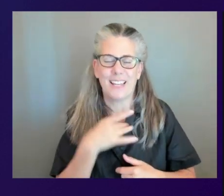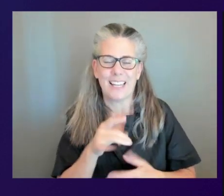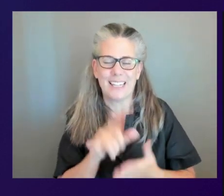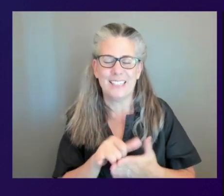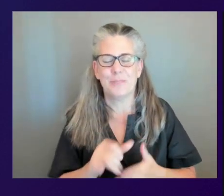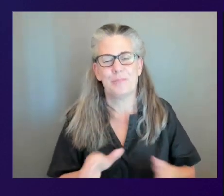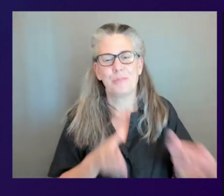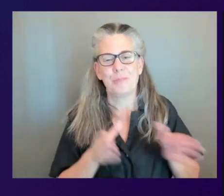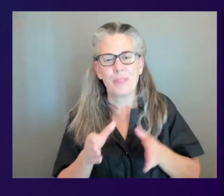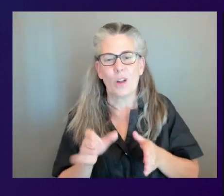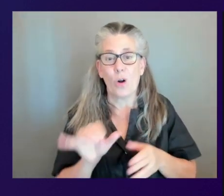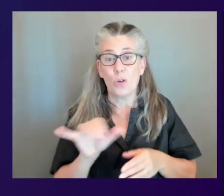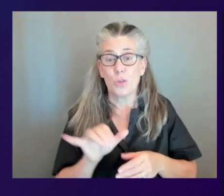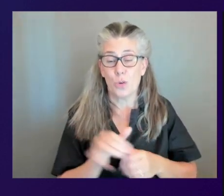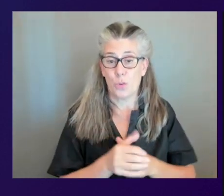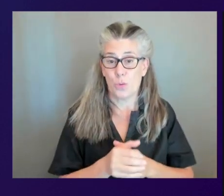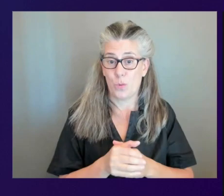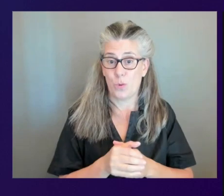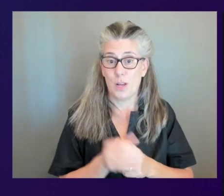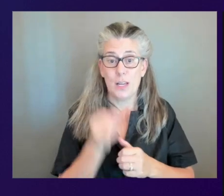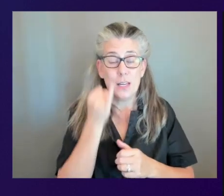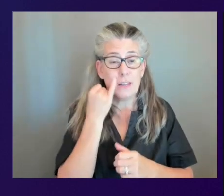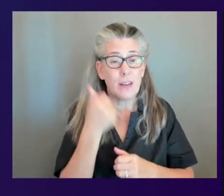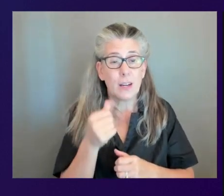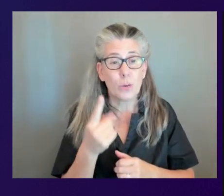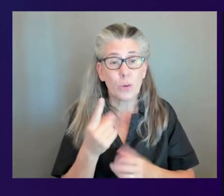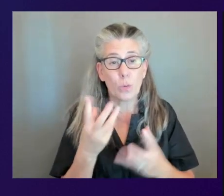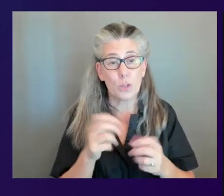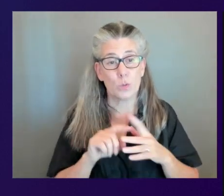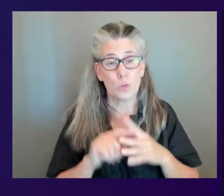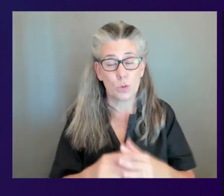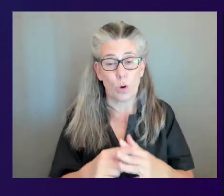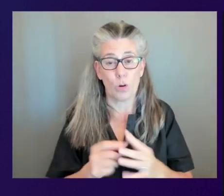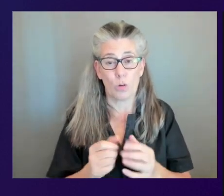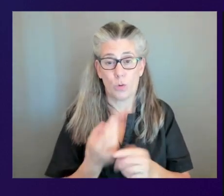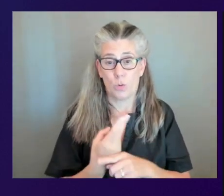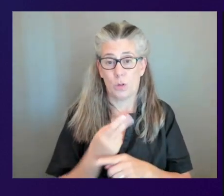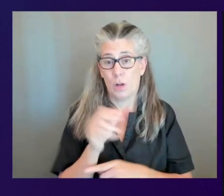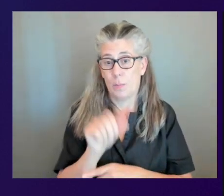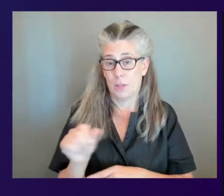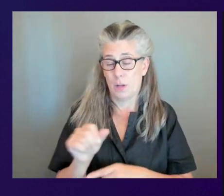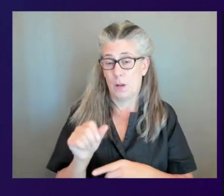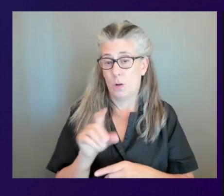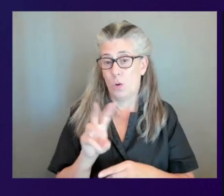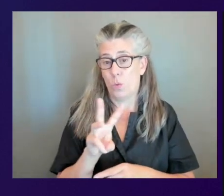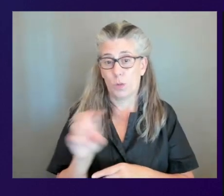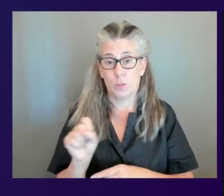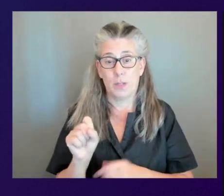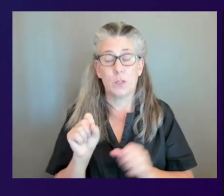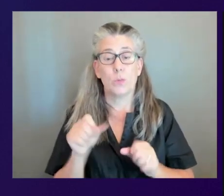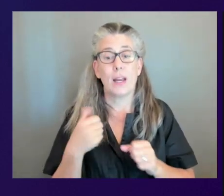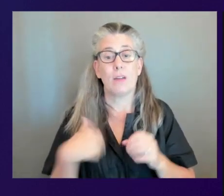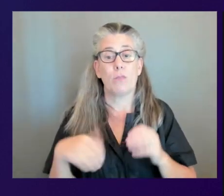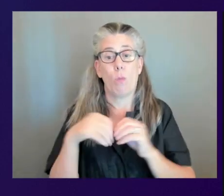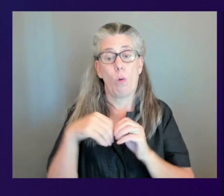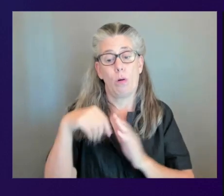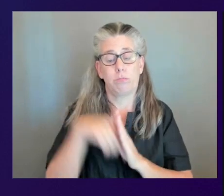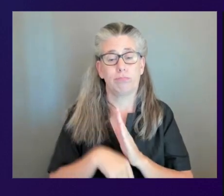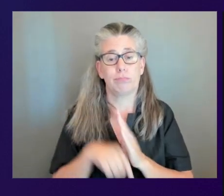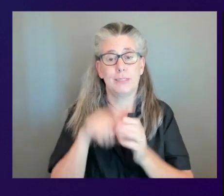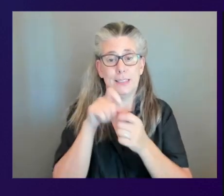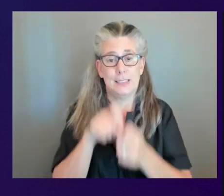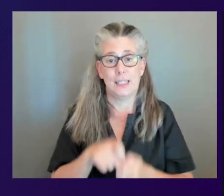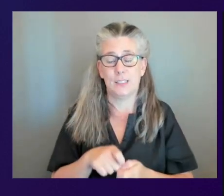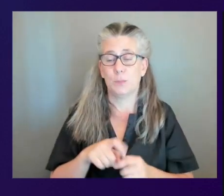who want to maybe just get started with amazon workspaces or maybe dive a little bit deeper we do have a couple options for you but first i'll say thank you